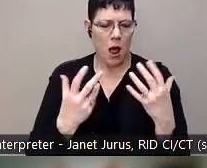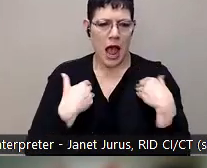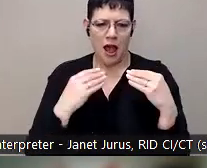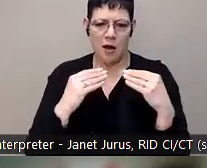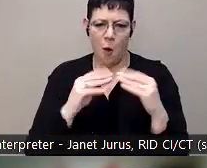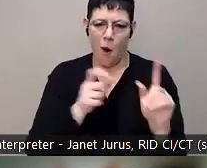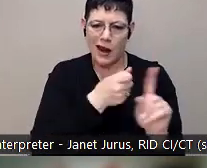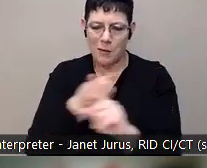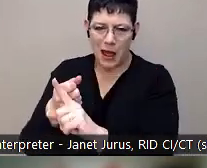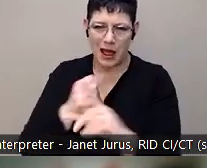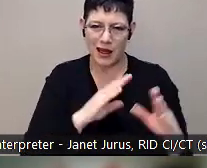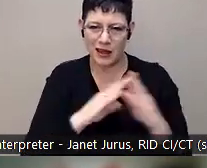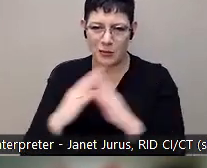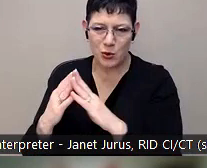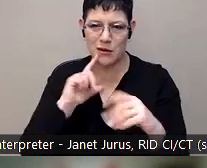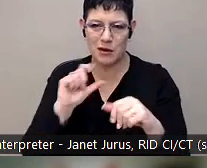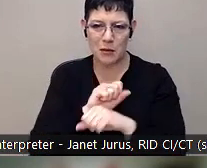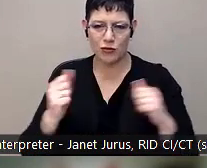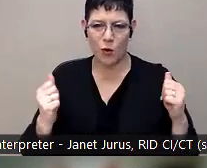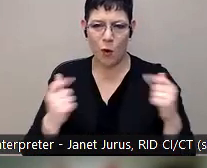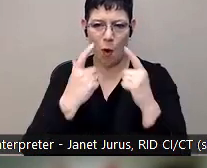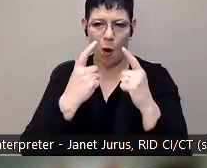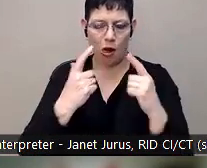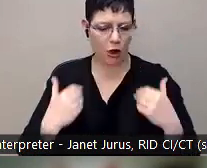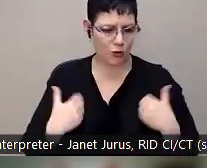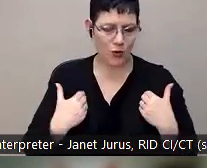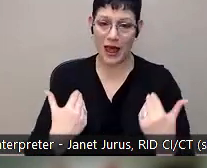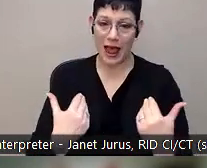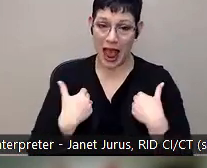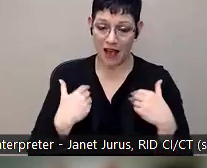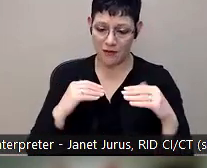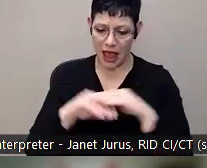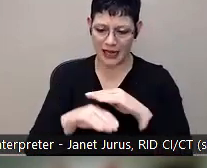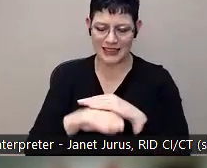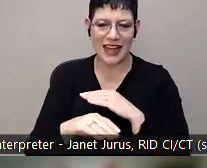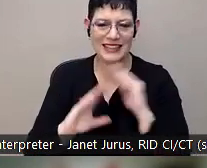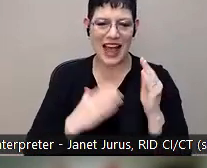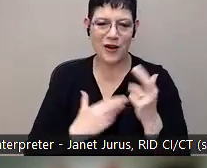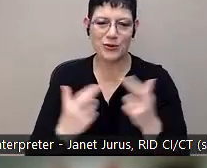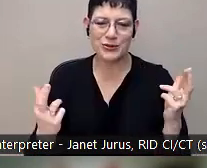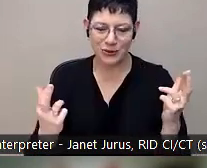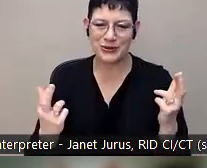within the community, making sure that every child and every youth has access to the valuable information that we have.